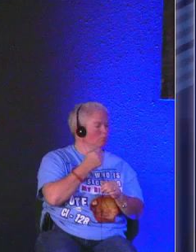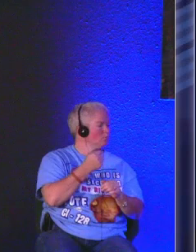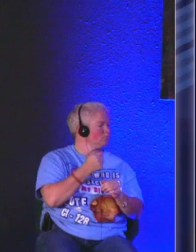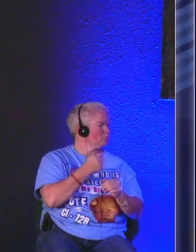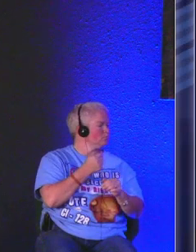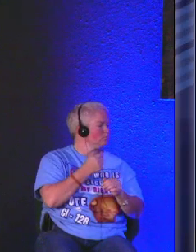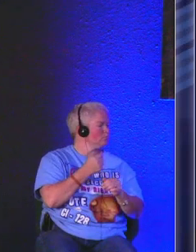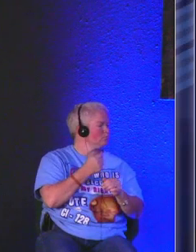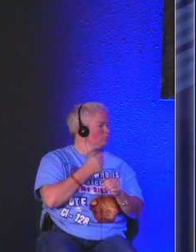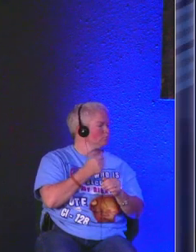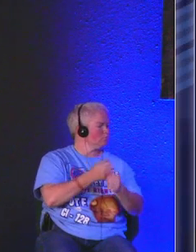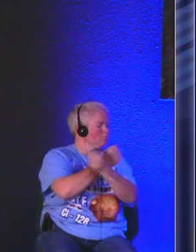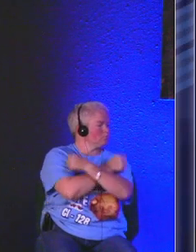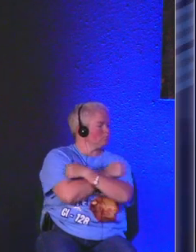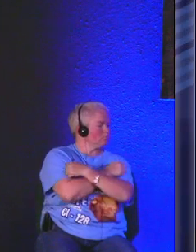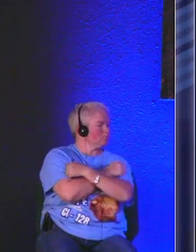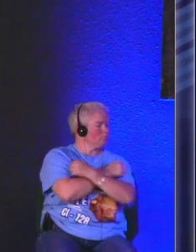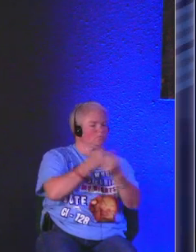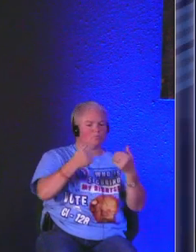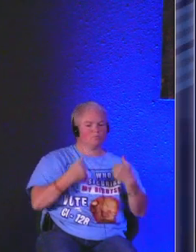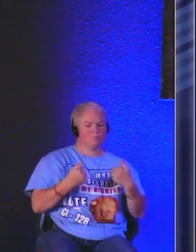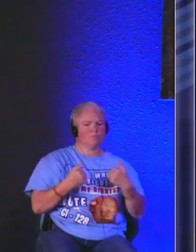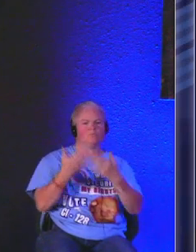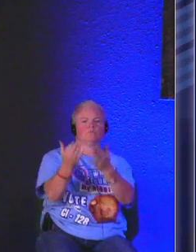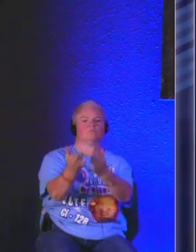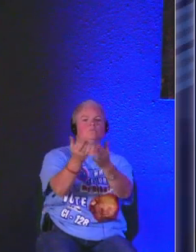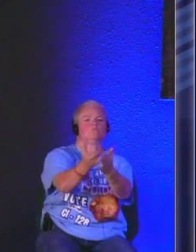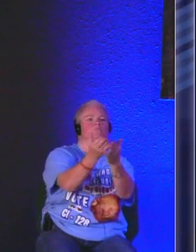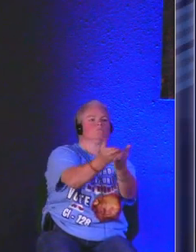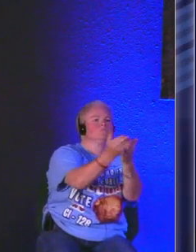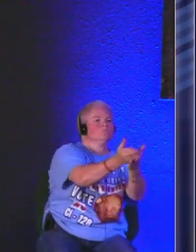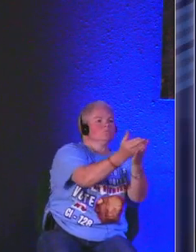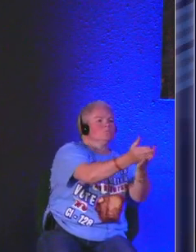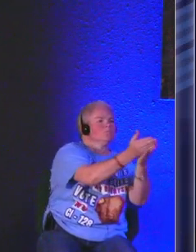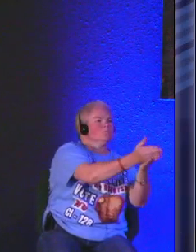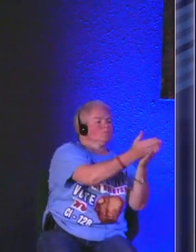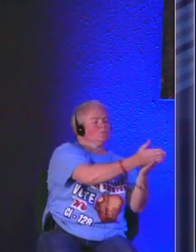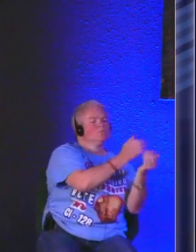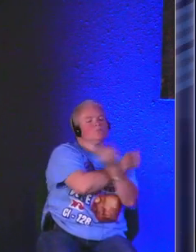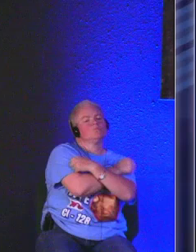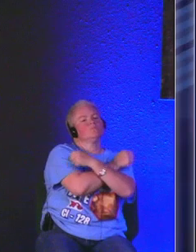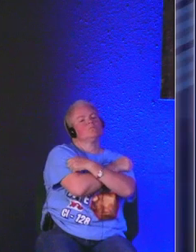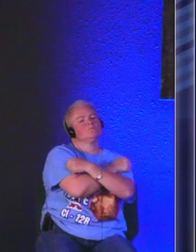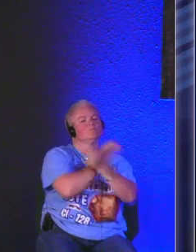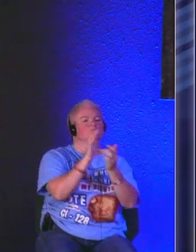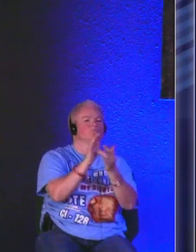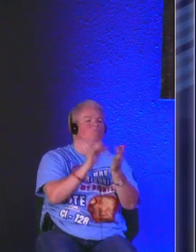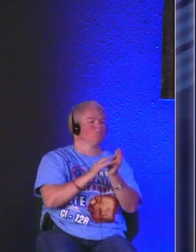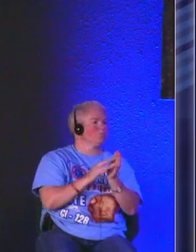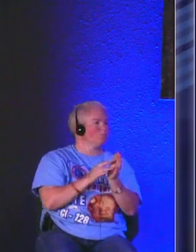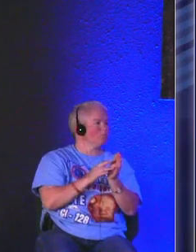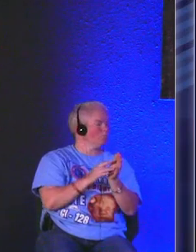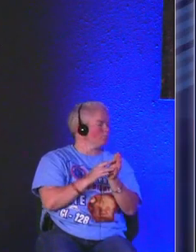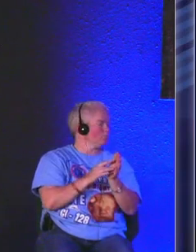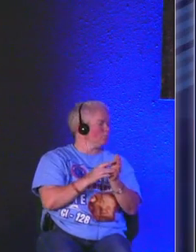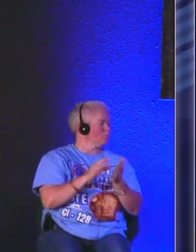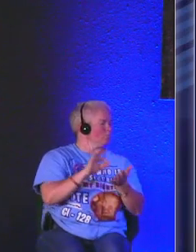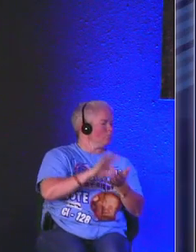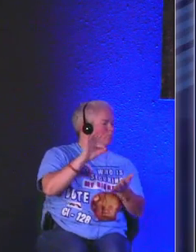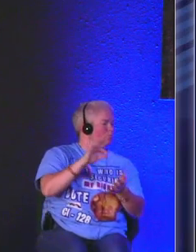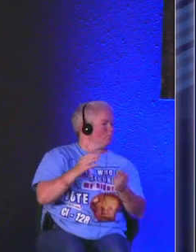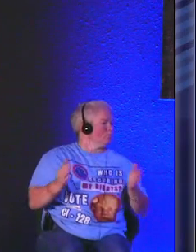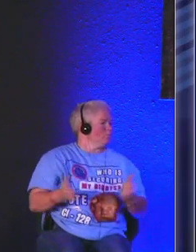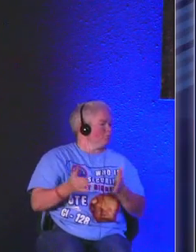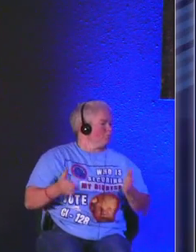is and the love that he has for each one of us does anyone find